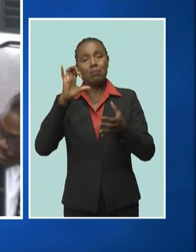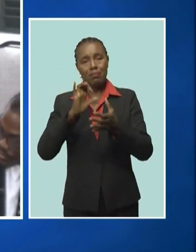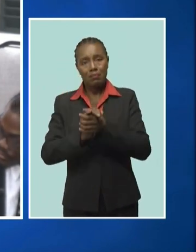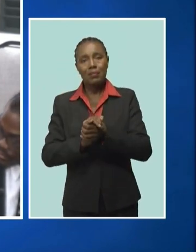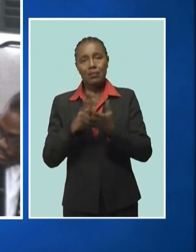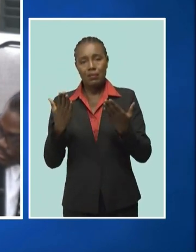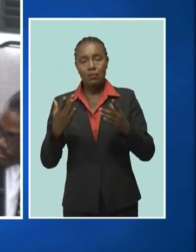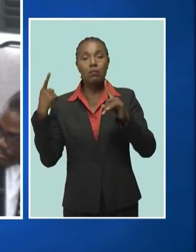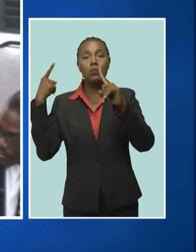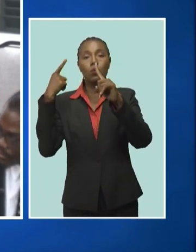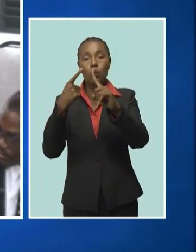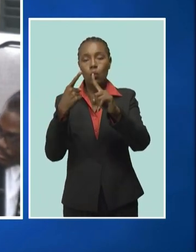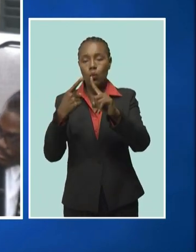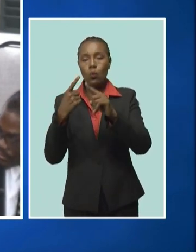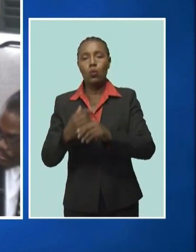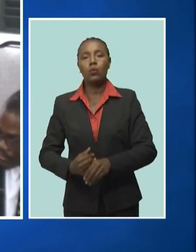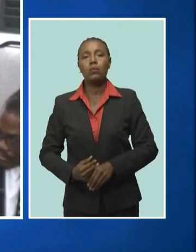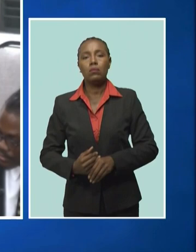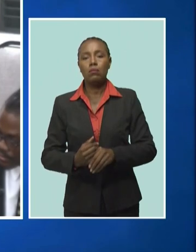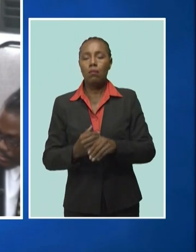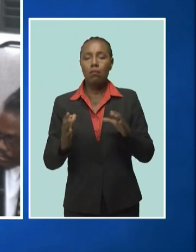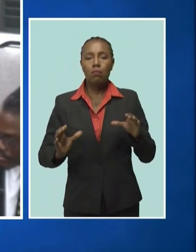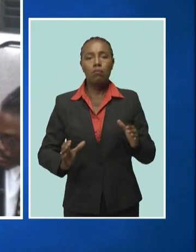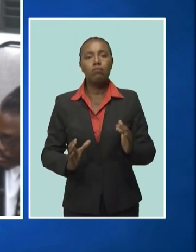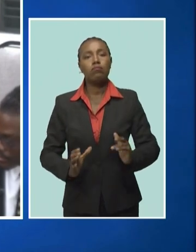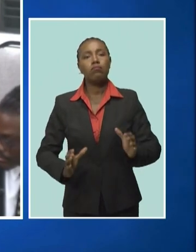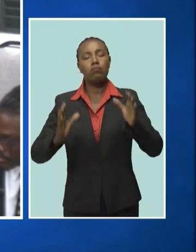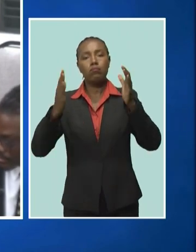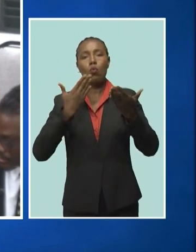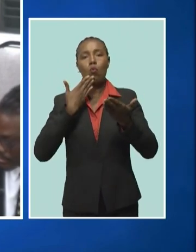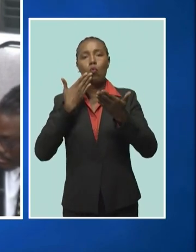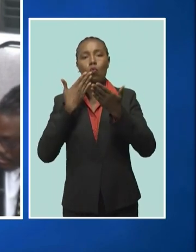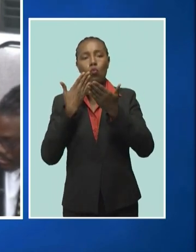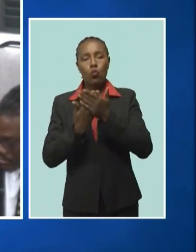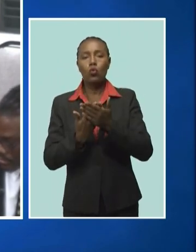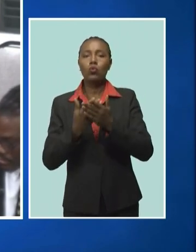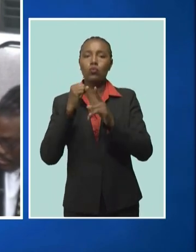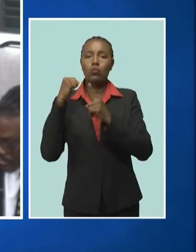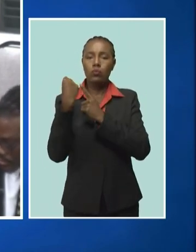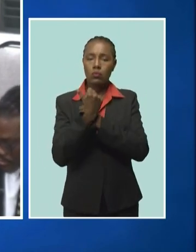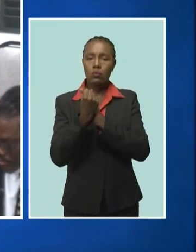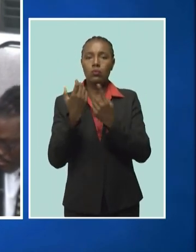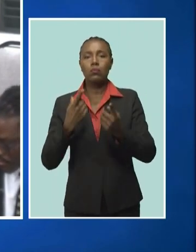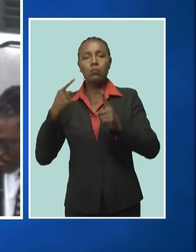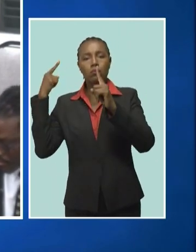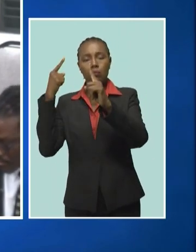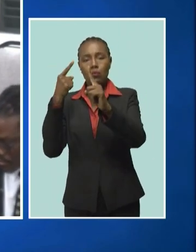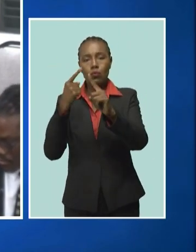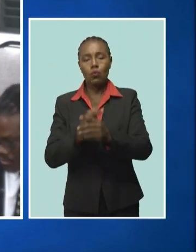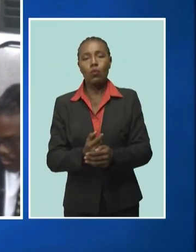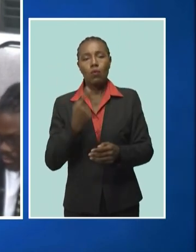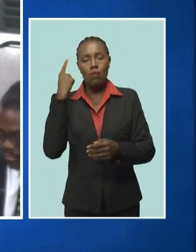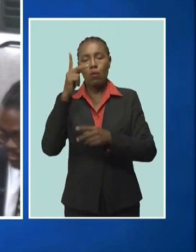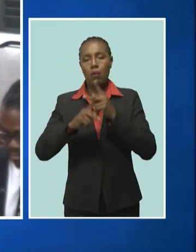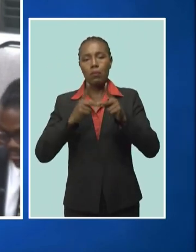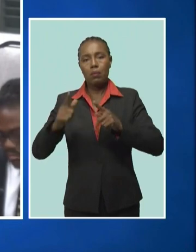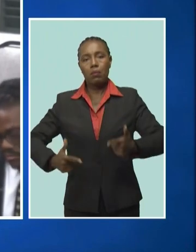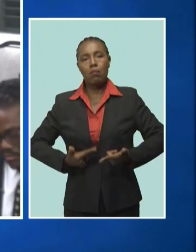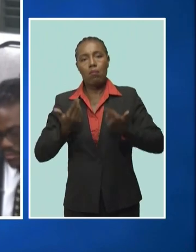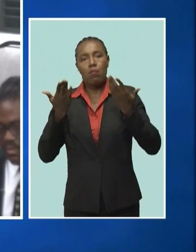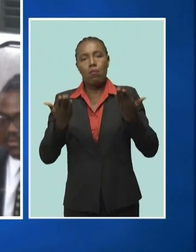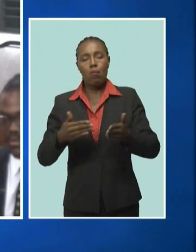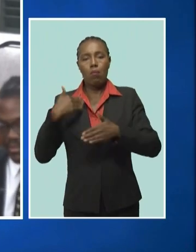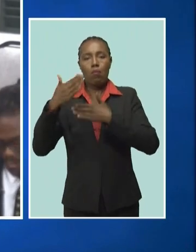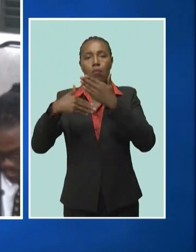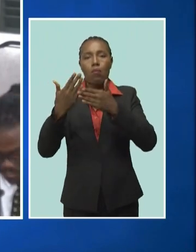building a good society should be the enduring mission of this generation of